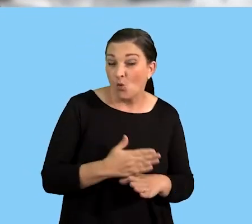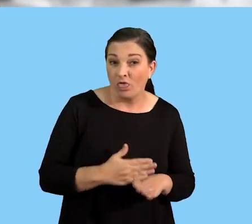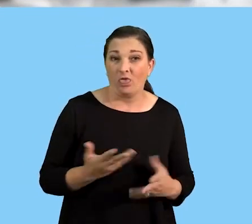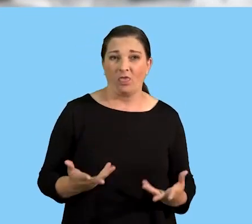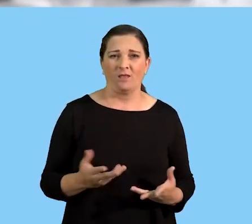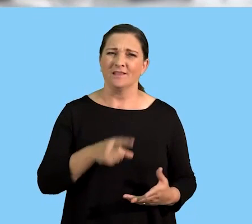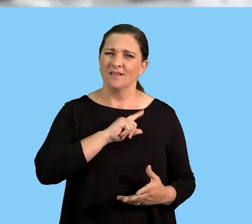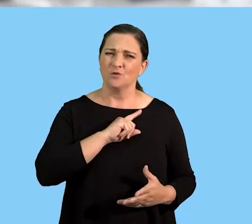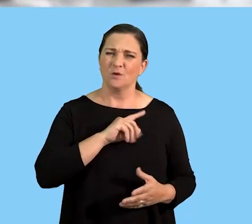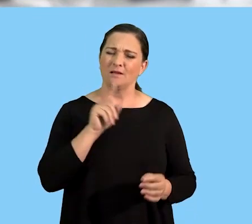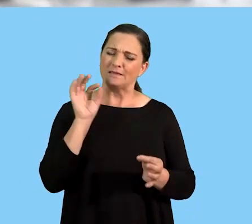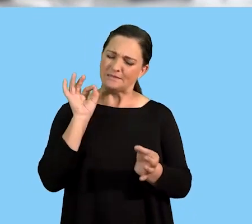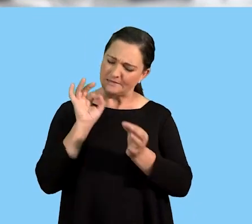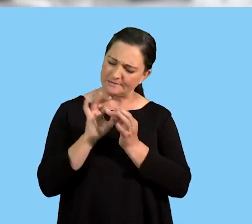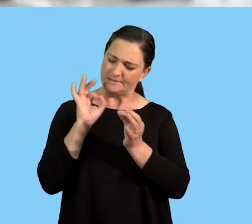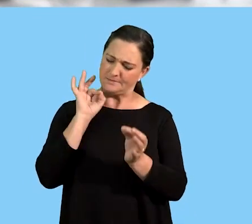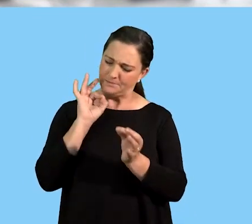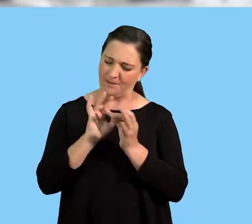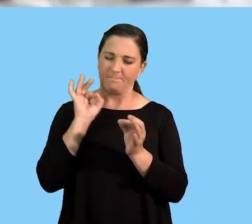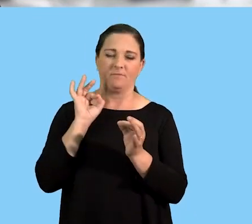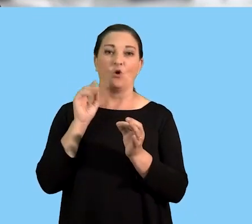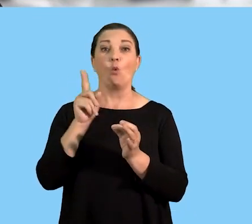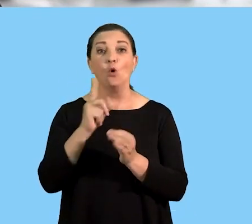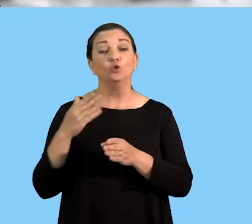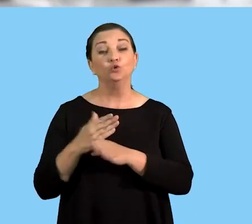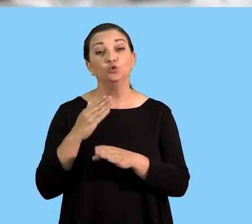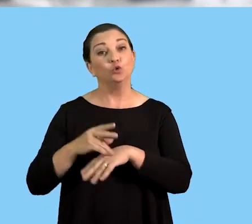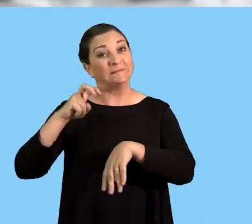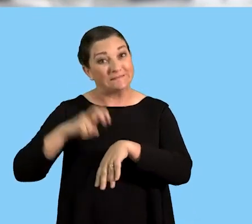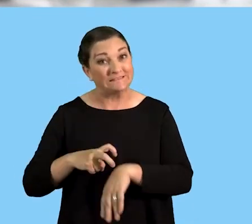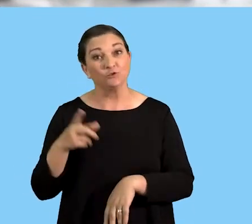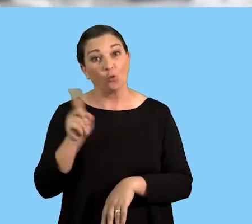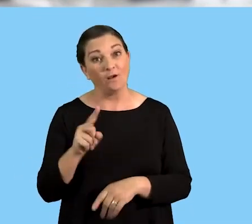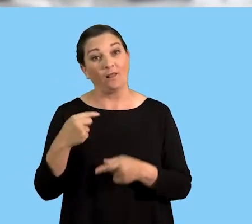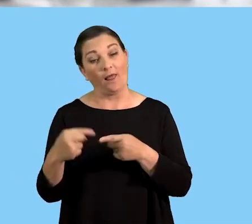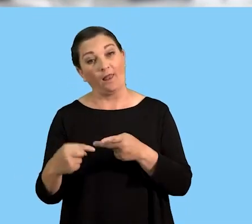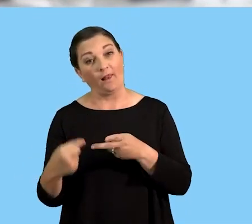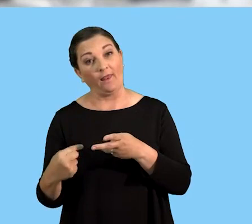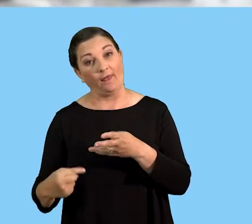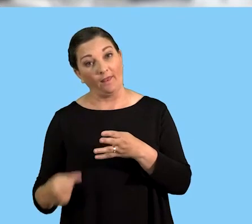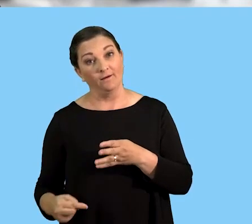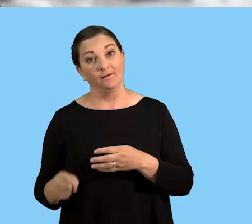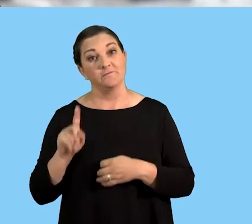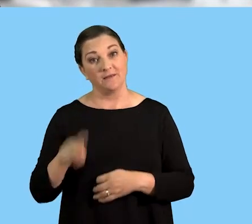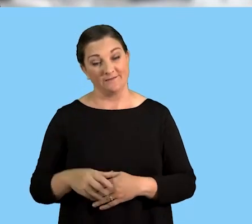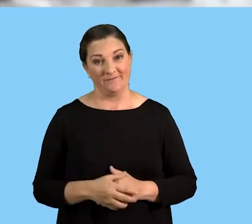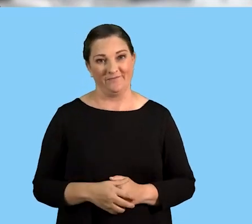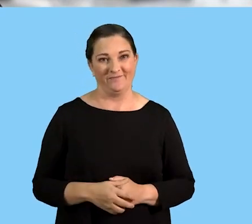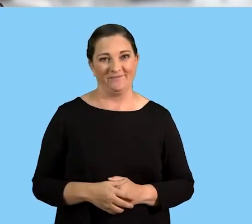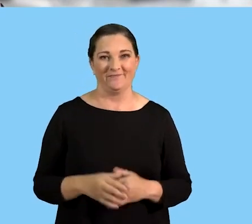on Saturdays and Sundays. So you are specifying exactly what the job requires you to do.